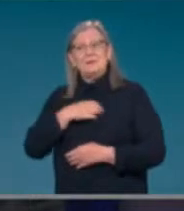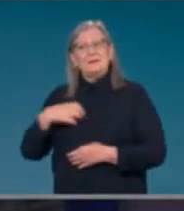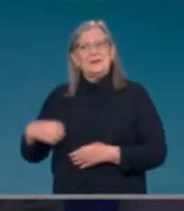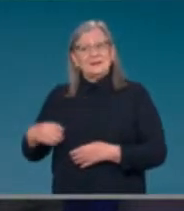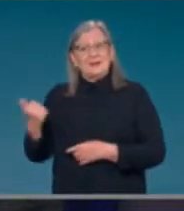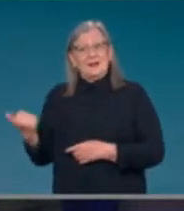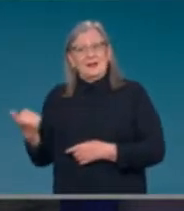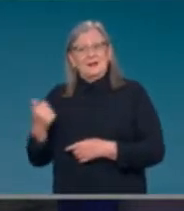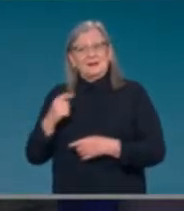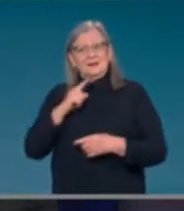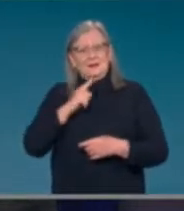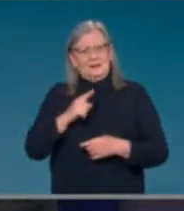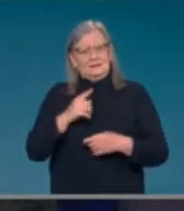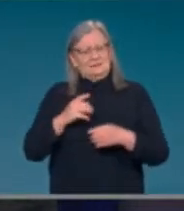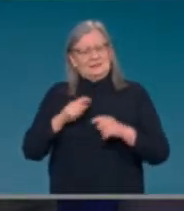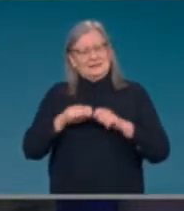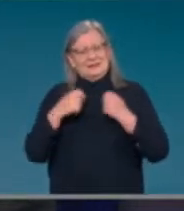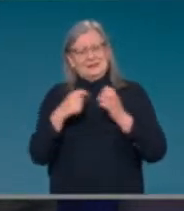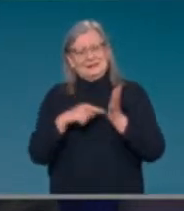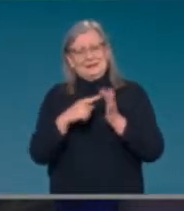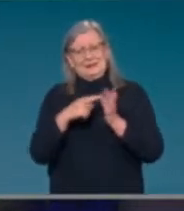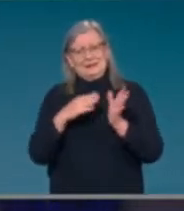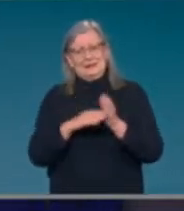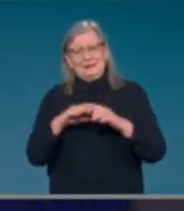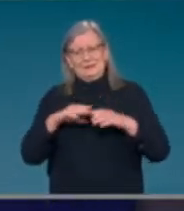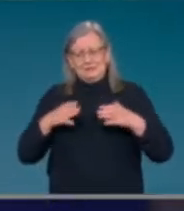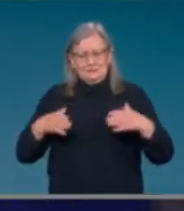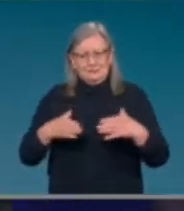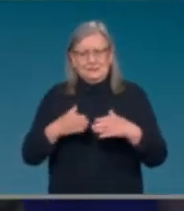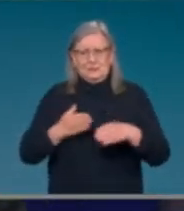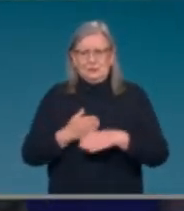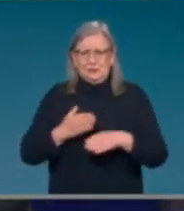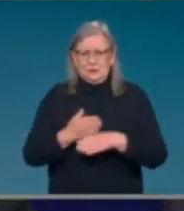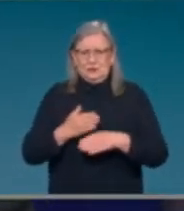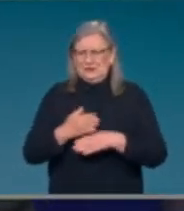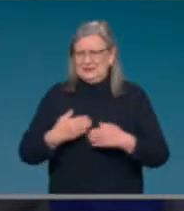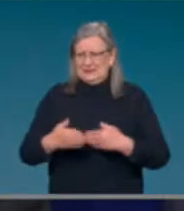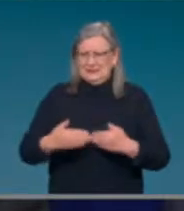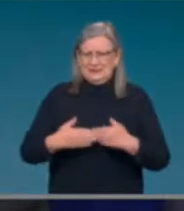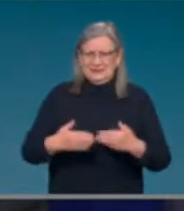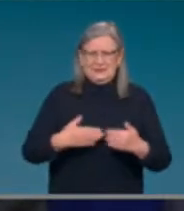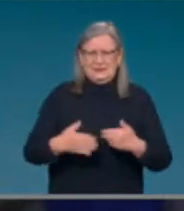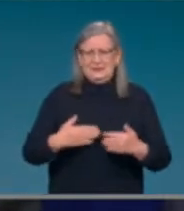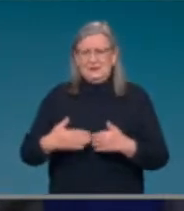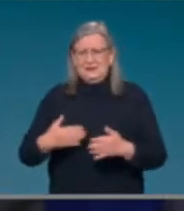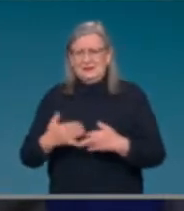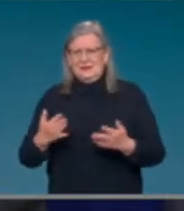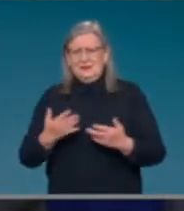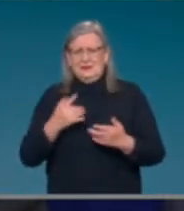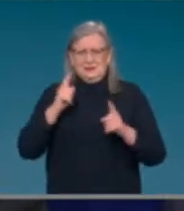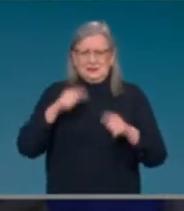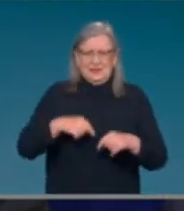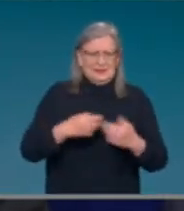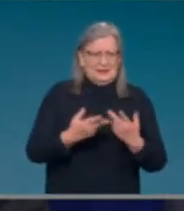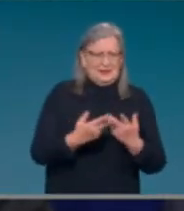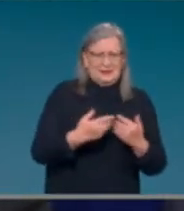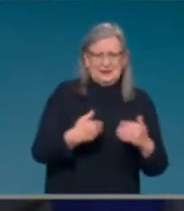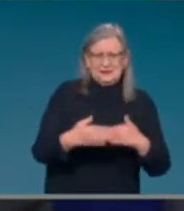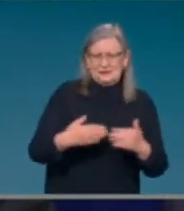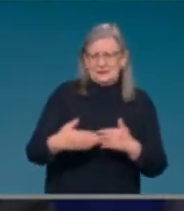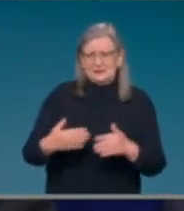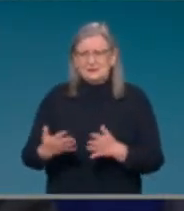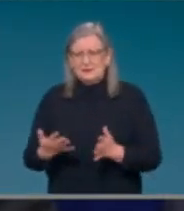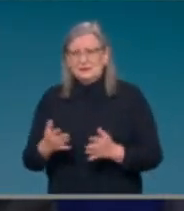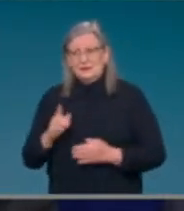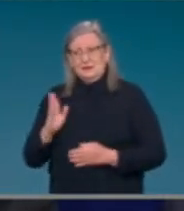does one marathon finish than another one starts. So as the Minister indicated, the TGA last night, and